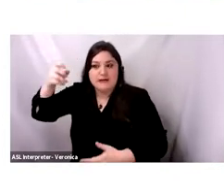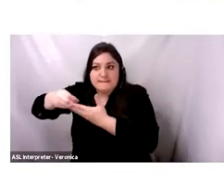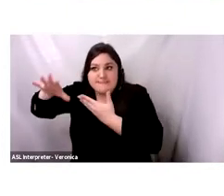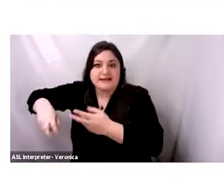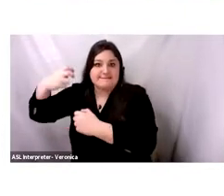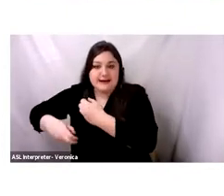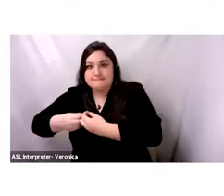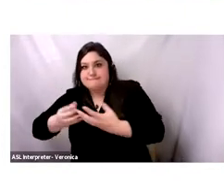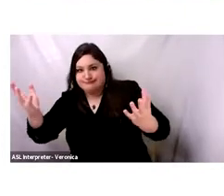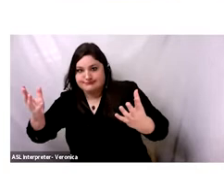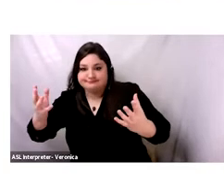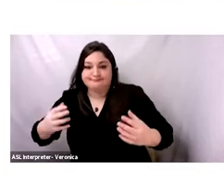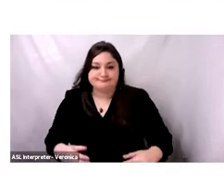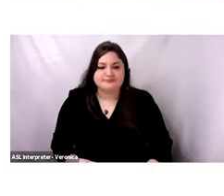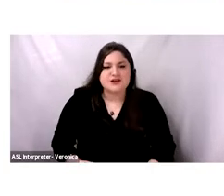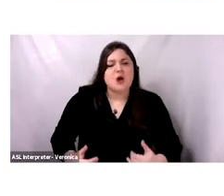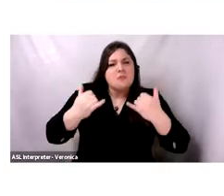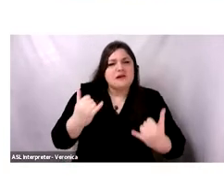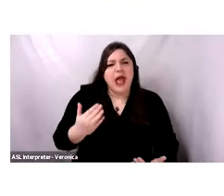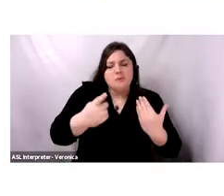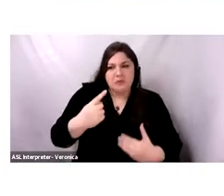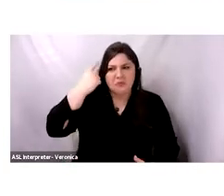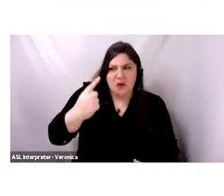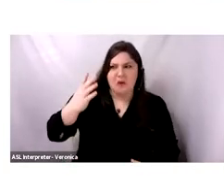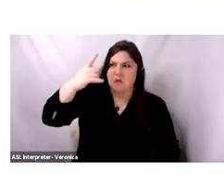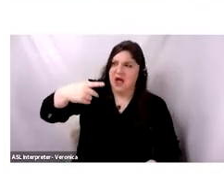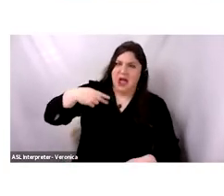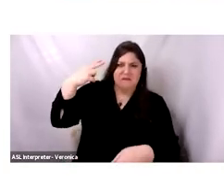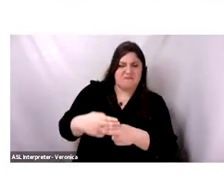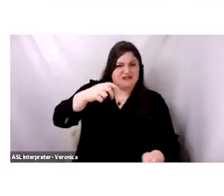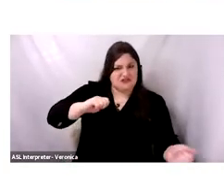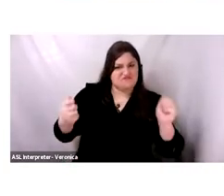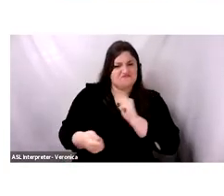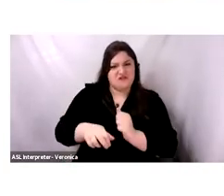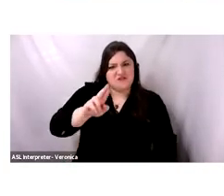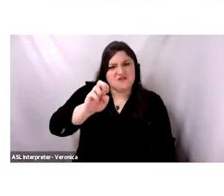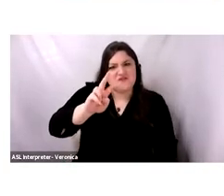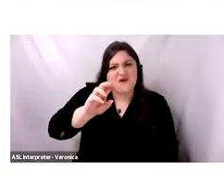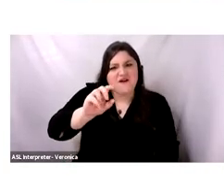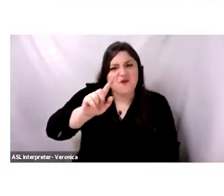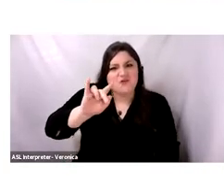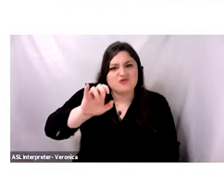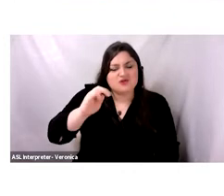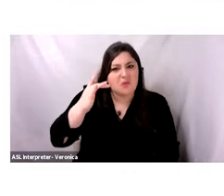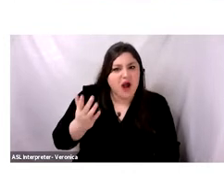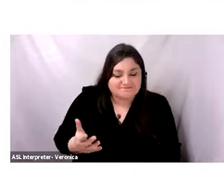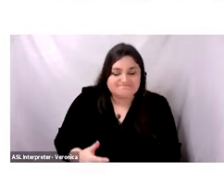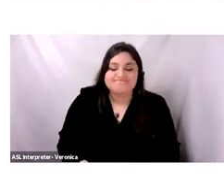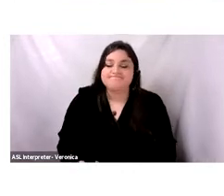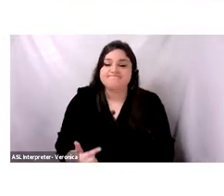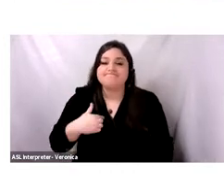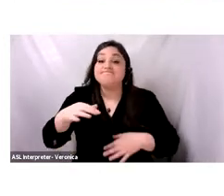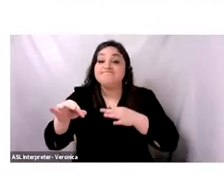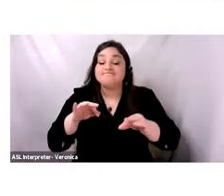revolution, and why am I talking about a revolution, a change of the situation? It is a massive